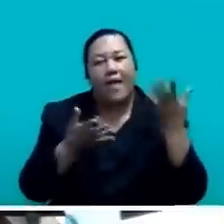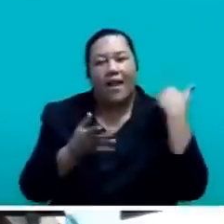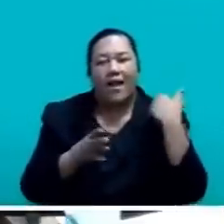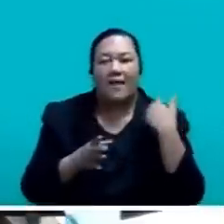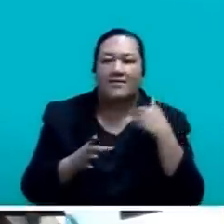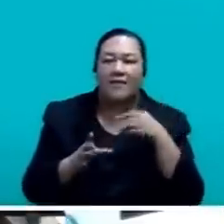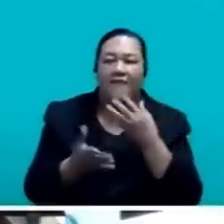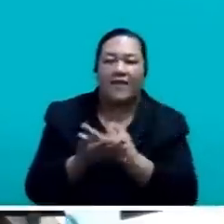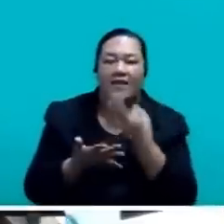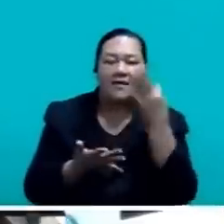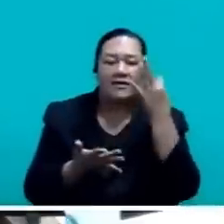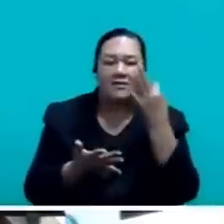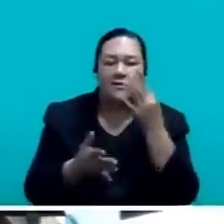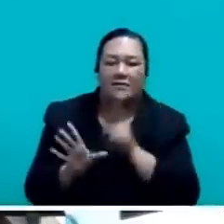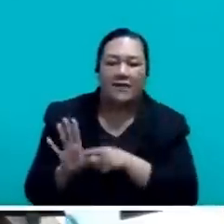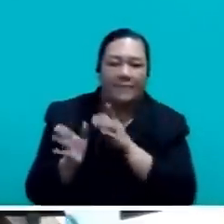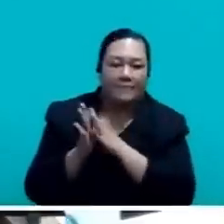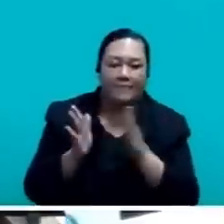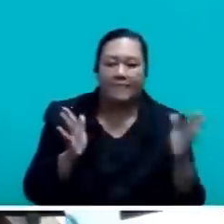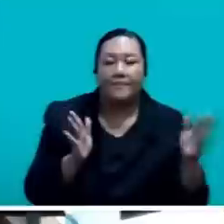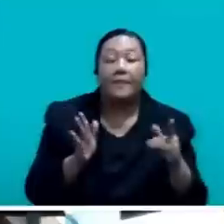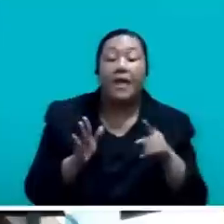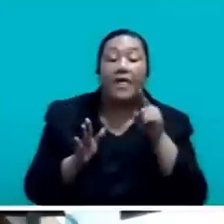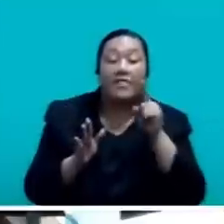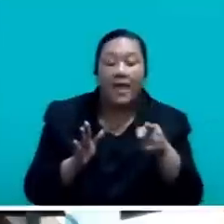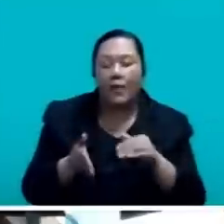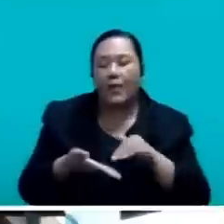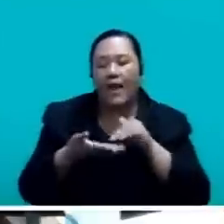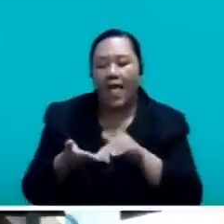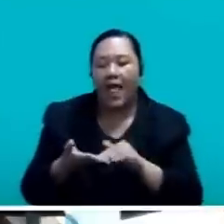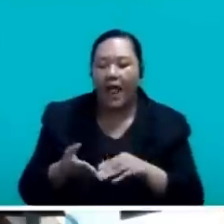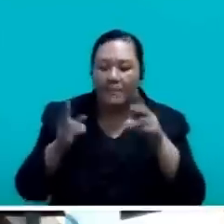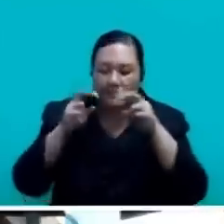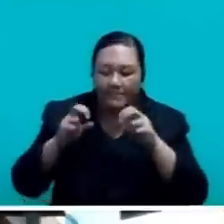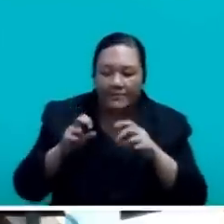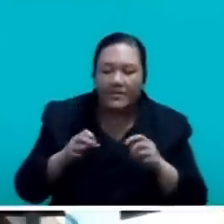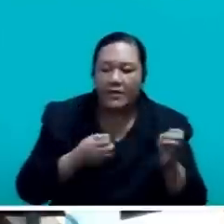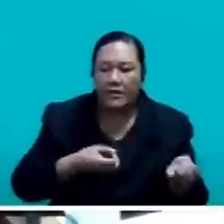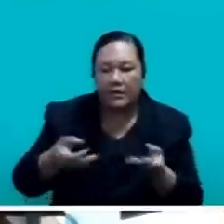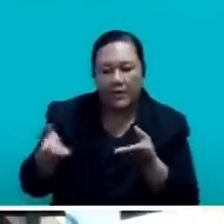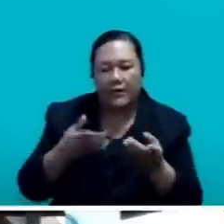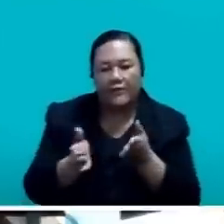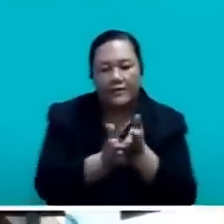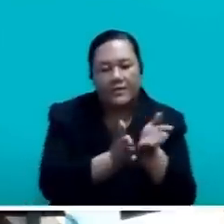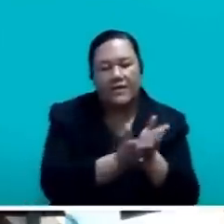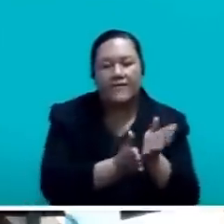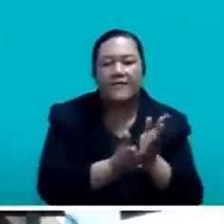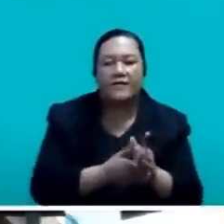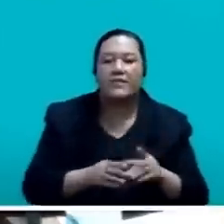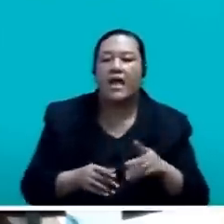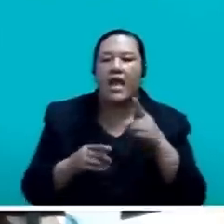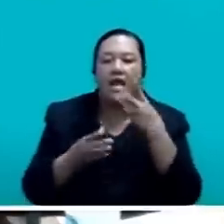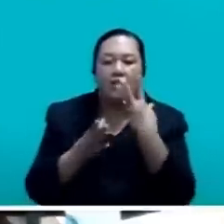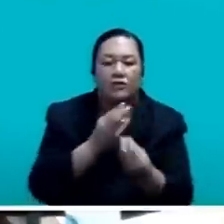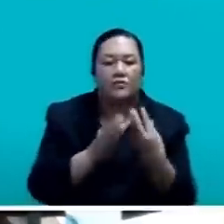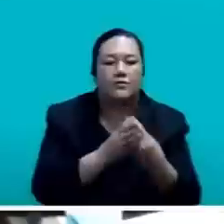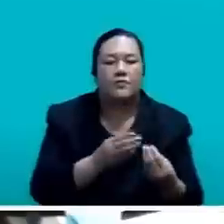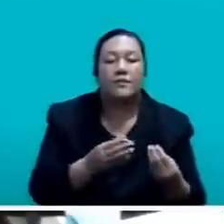in its approach, delivering, finding new solutions to existing challenges faced by the Ministry.